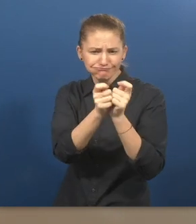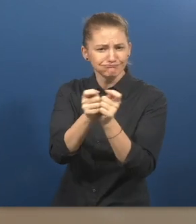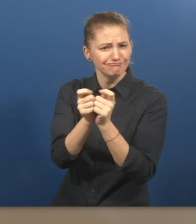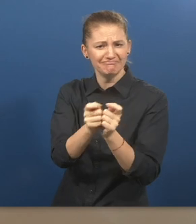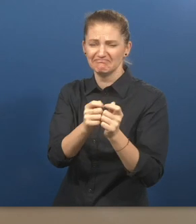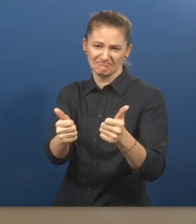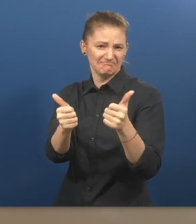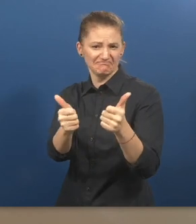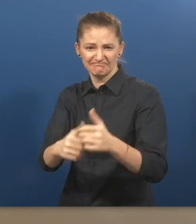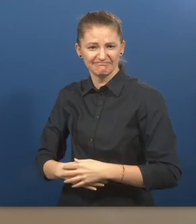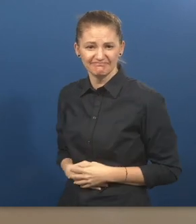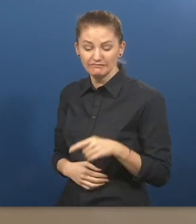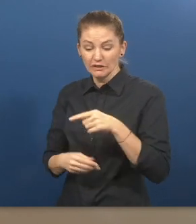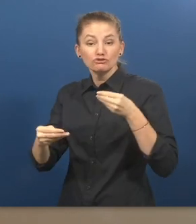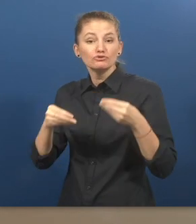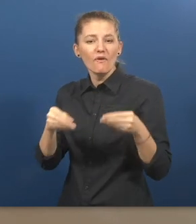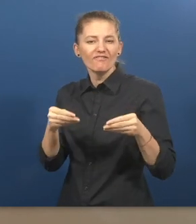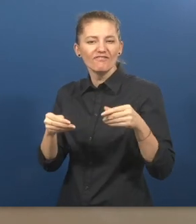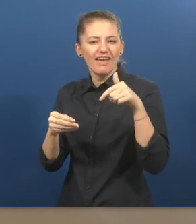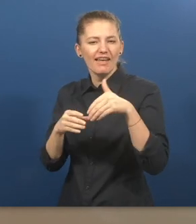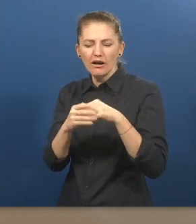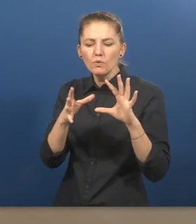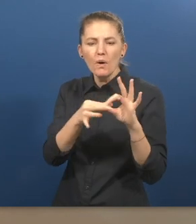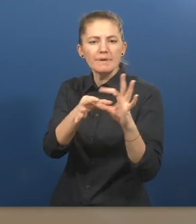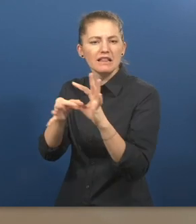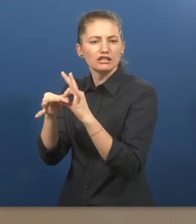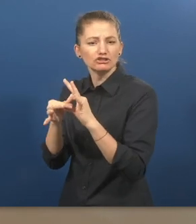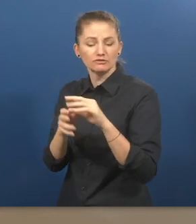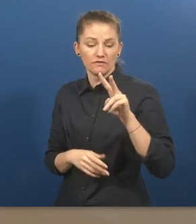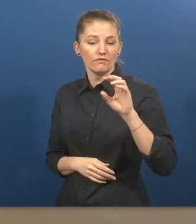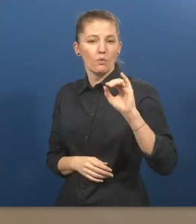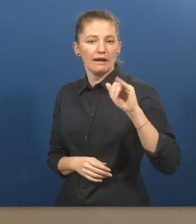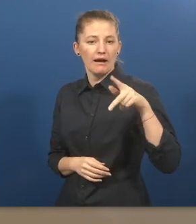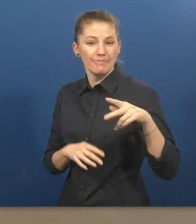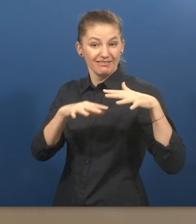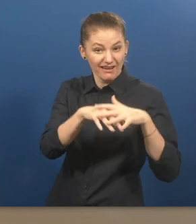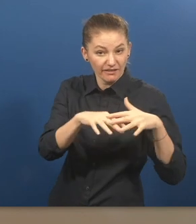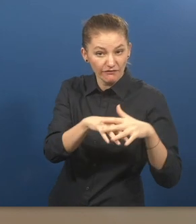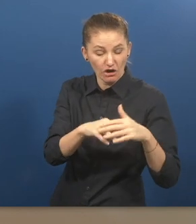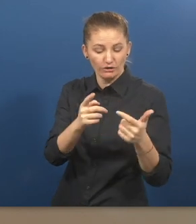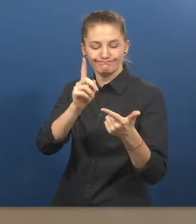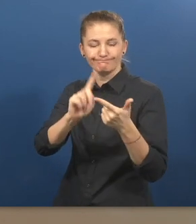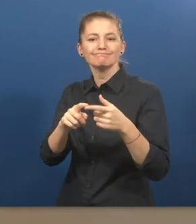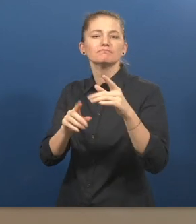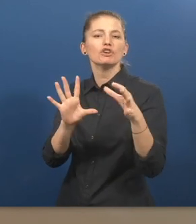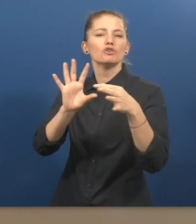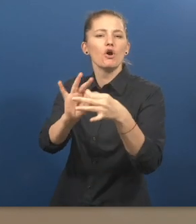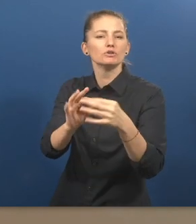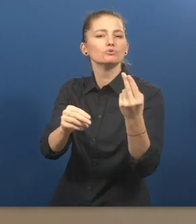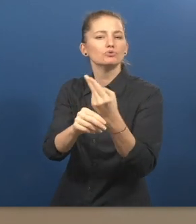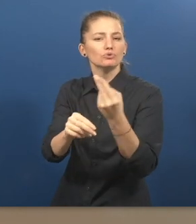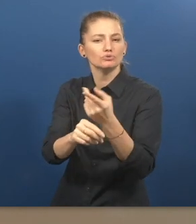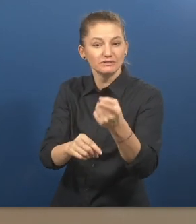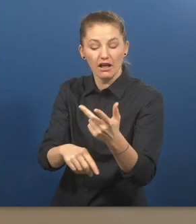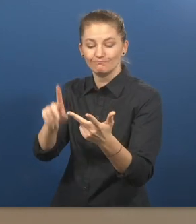Our software utilizes a combination of the VoIP network, the connections of users and a distributed application to add voice